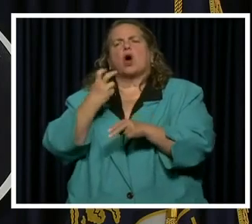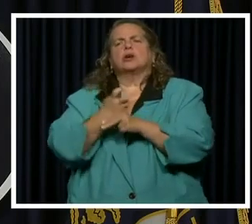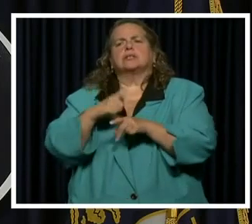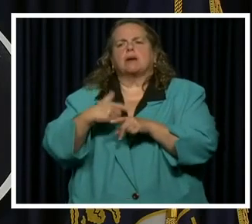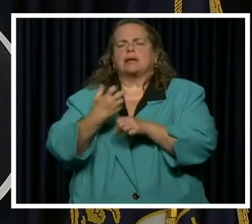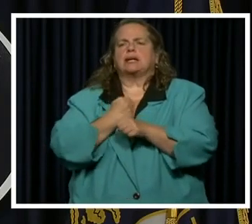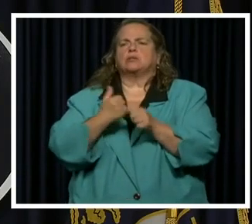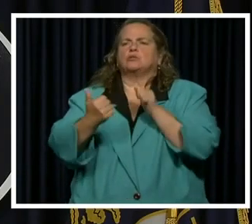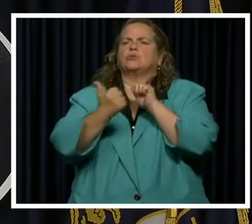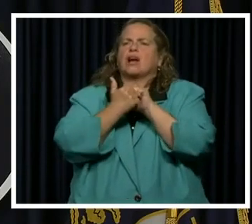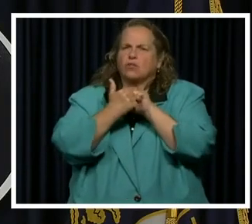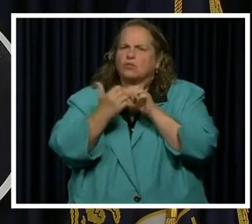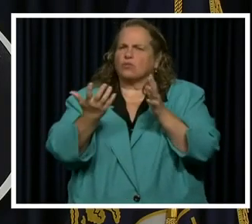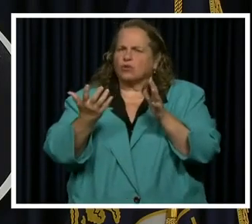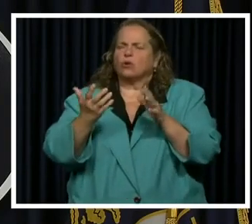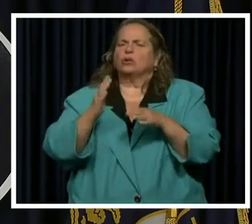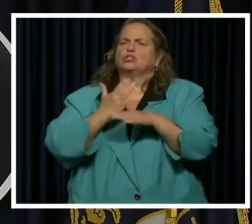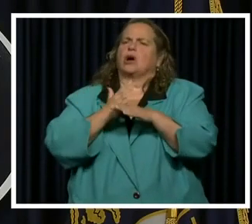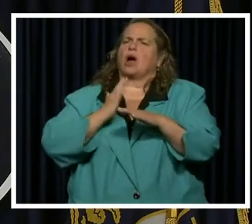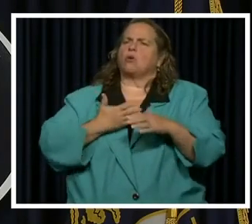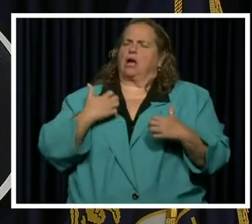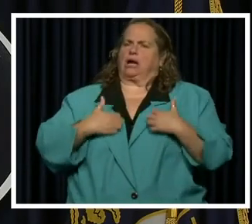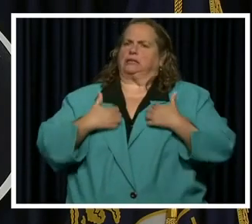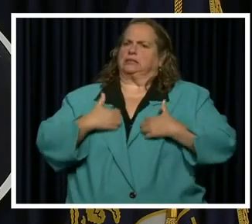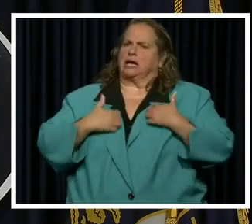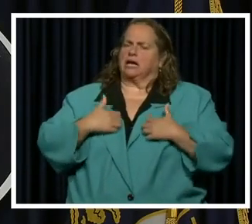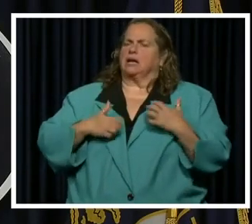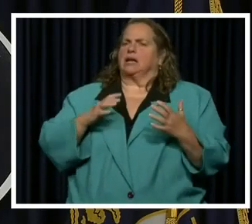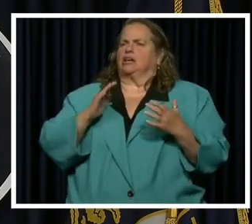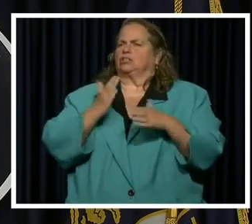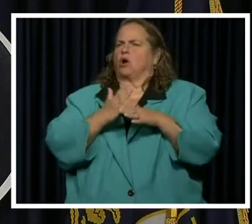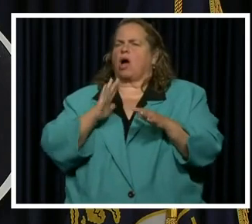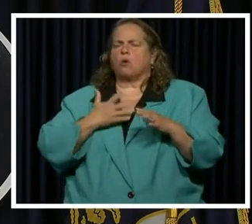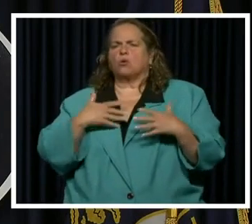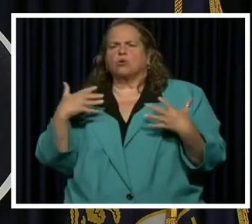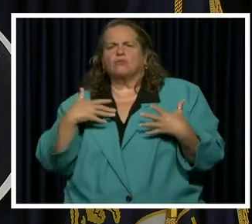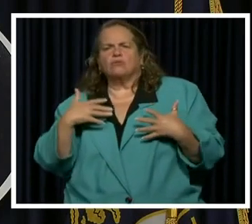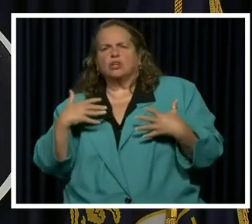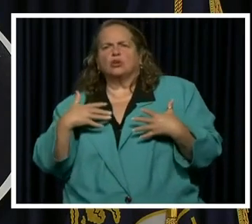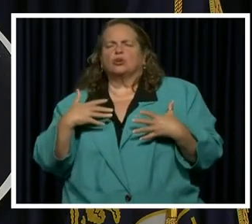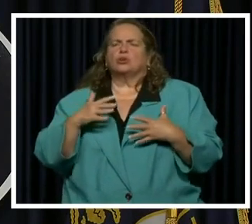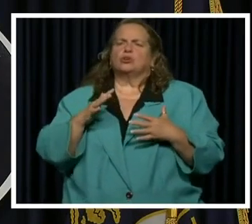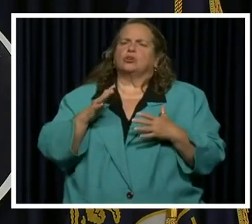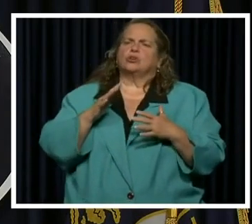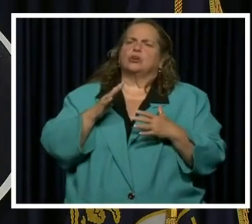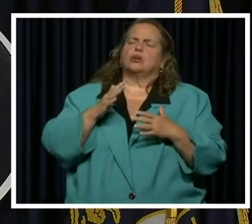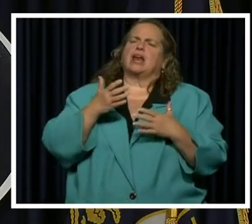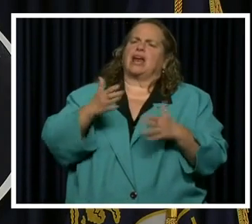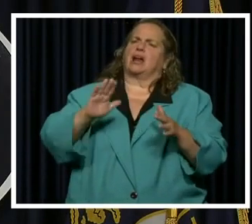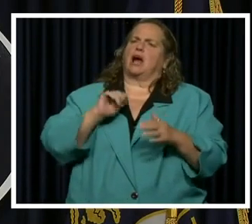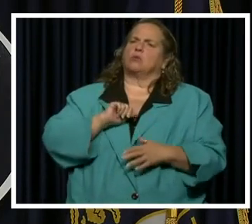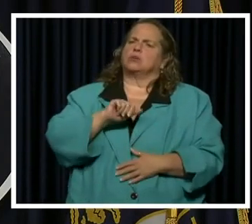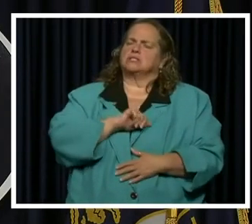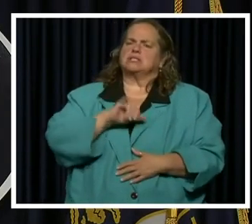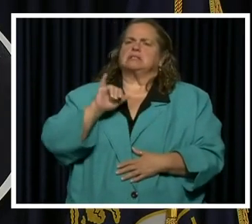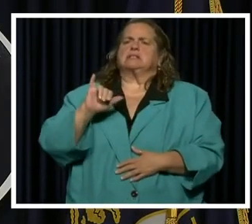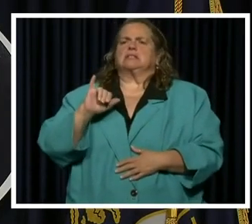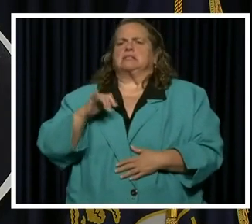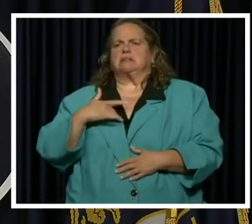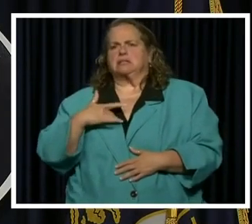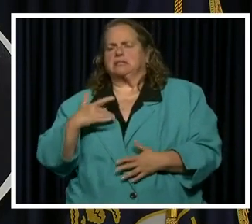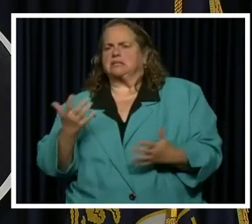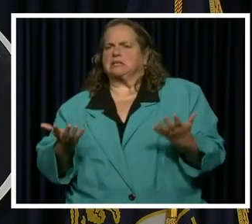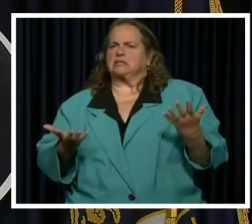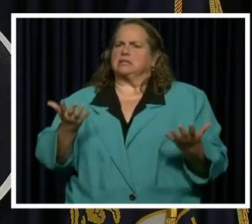our anxieties. It's about sharing our fears. It's about letting ourselves be vulnerable because we all feel